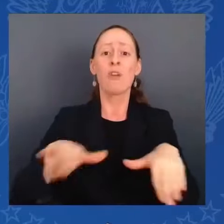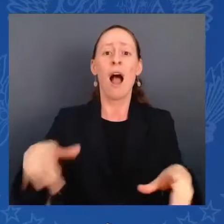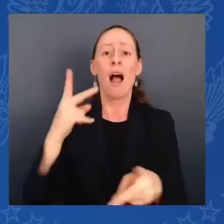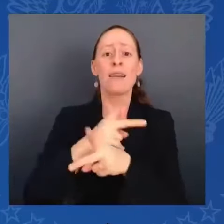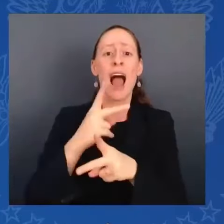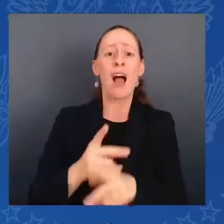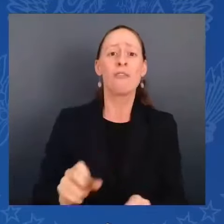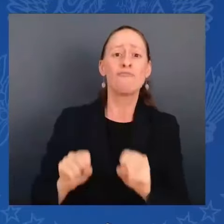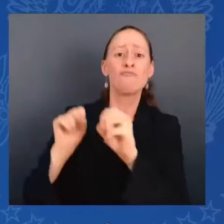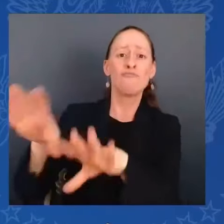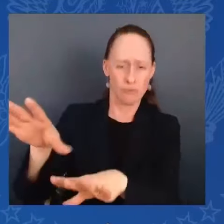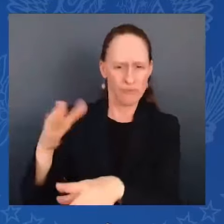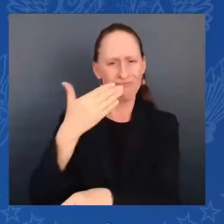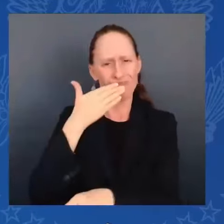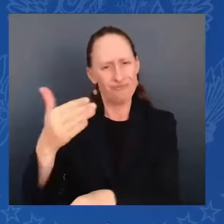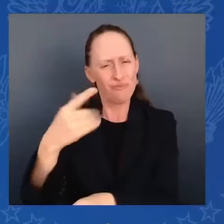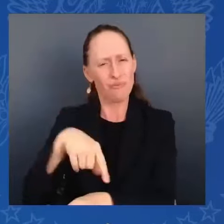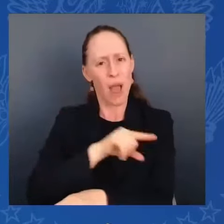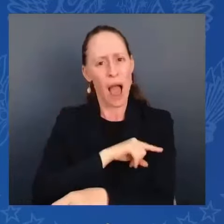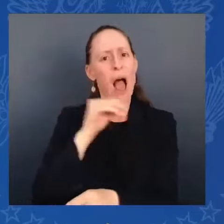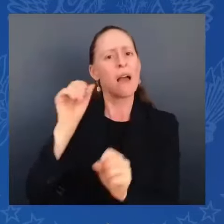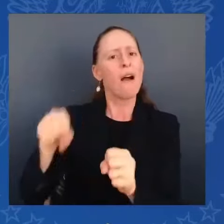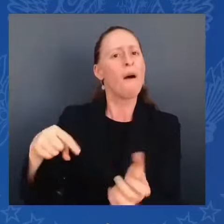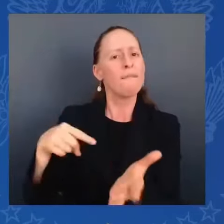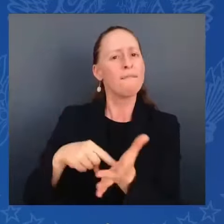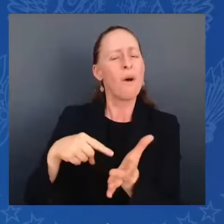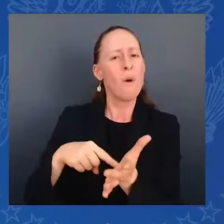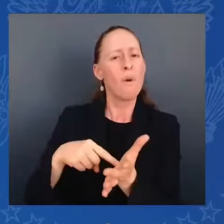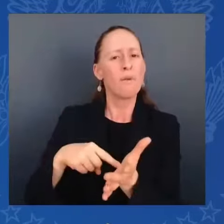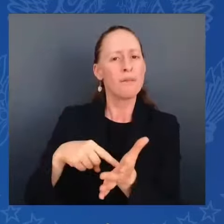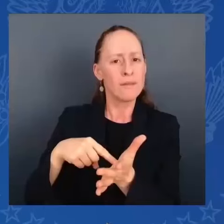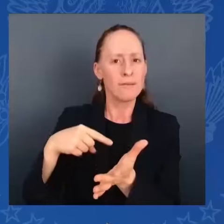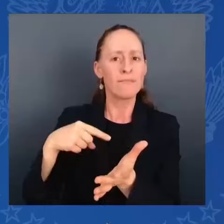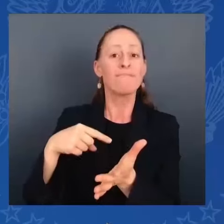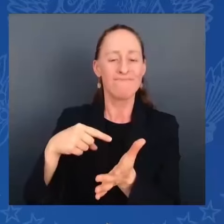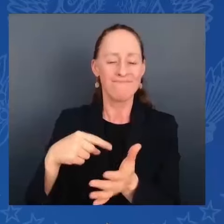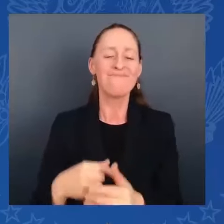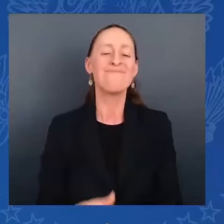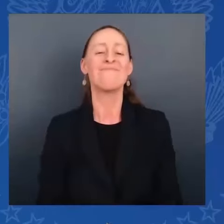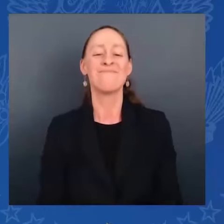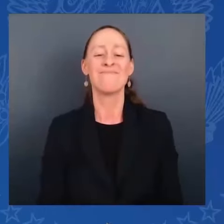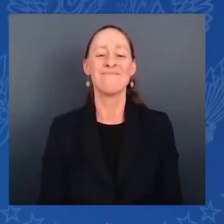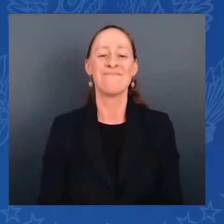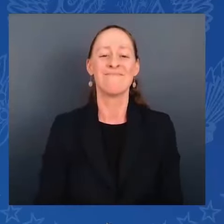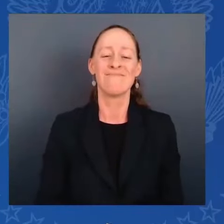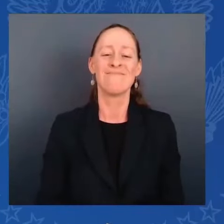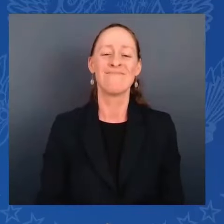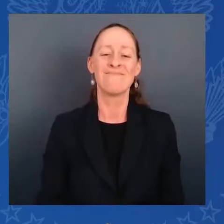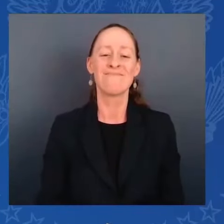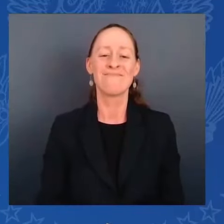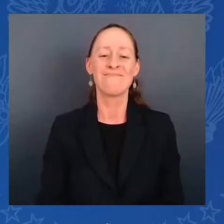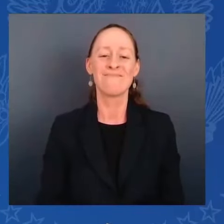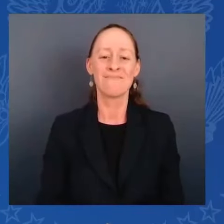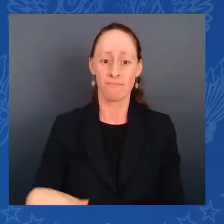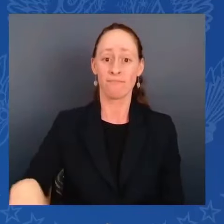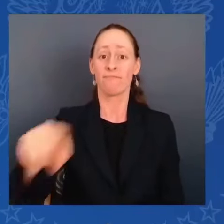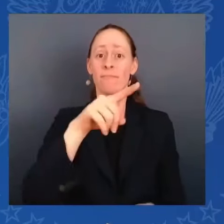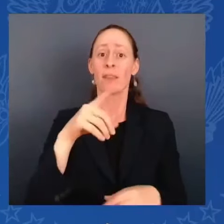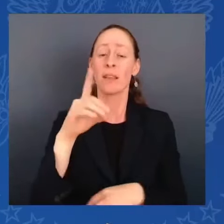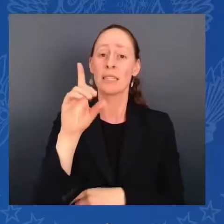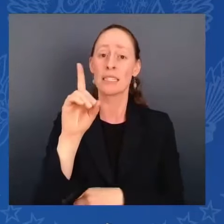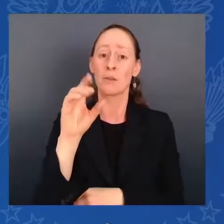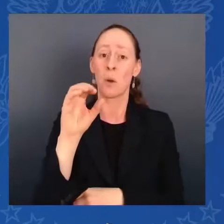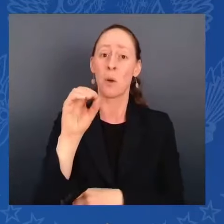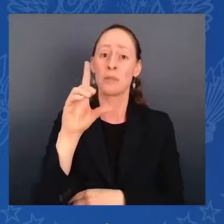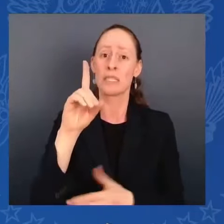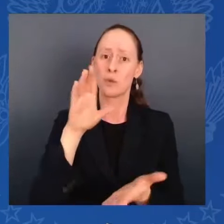We're running world-class DoDEA schools. And we're making moves a little easier. And we're cutting prices at the